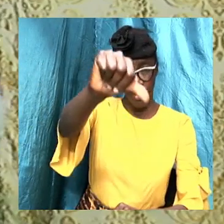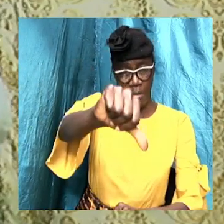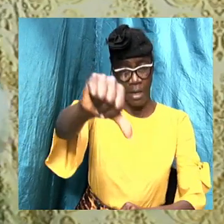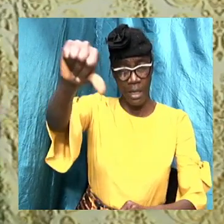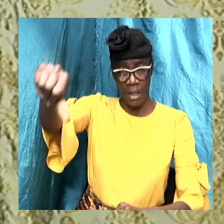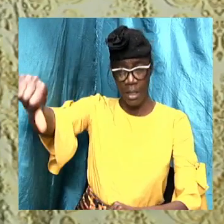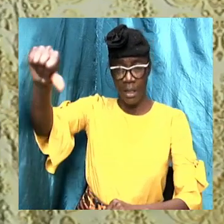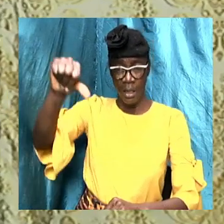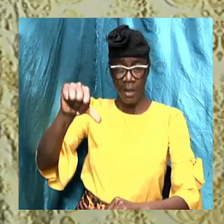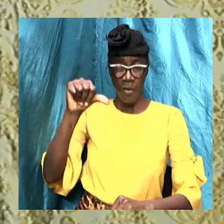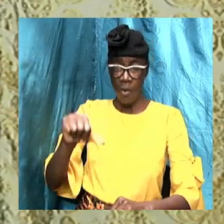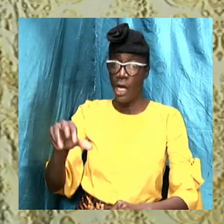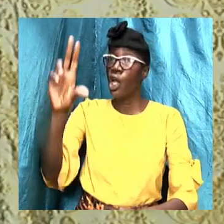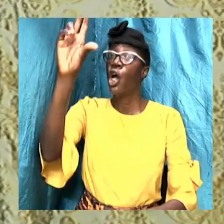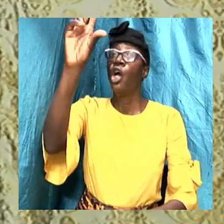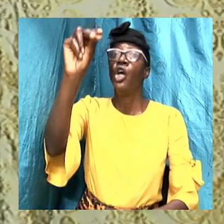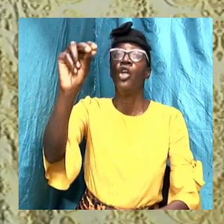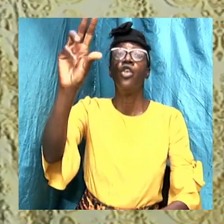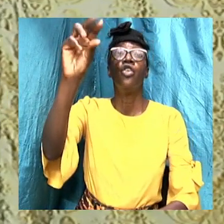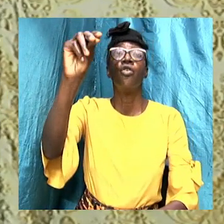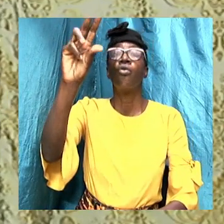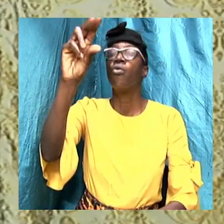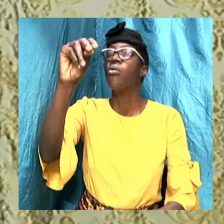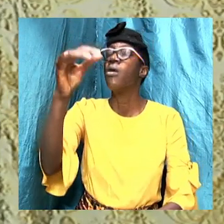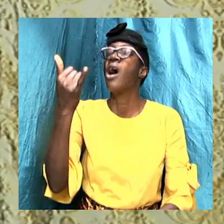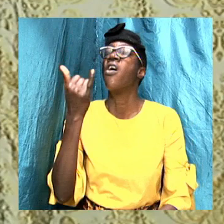is self contradictory